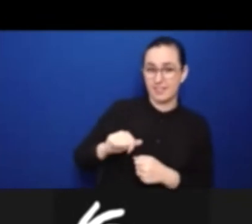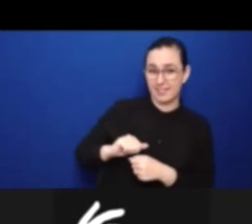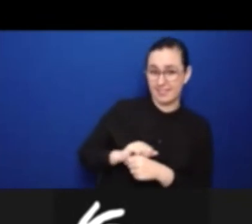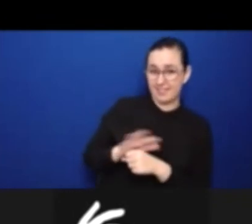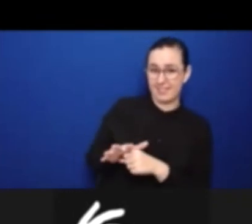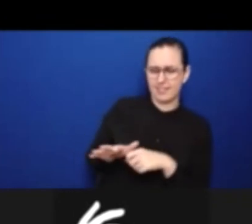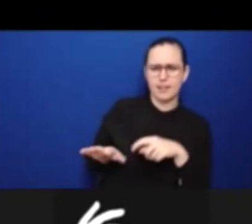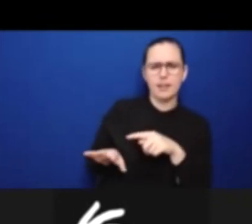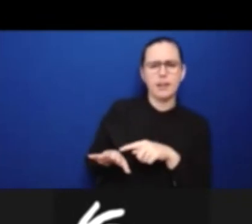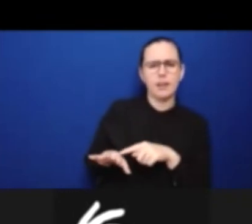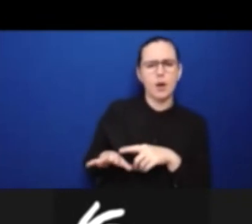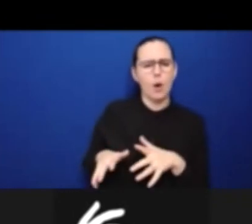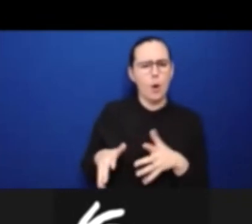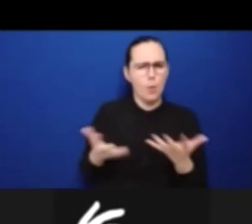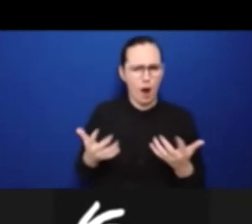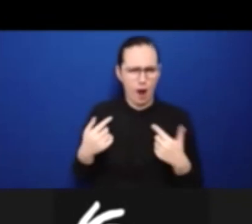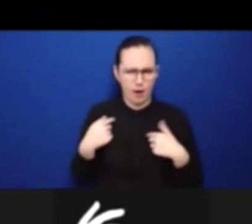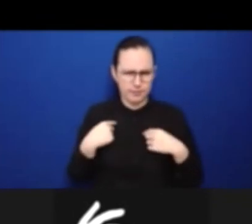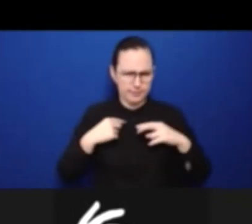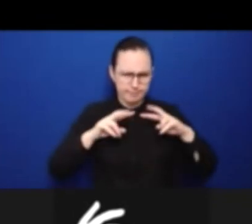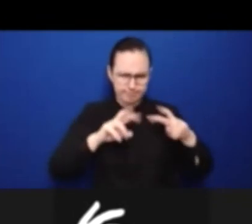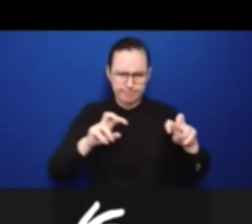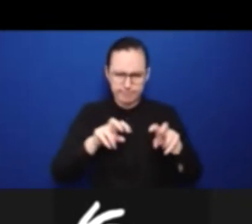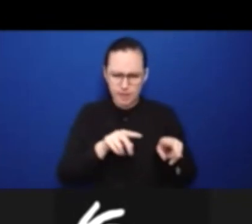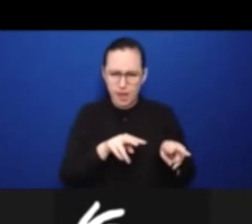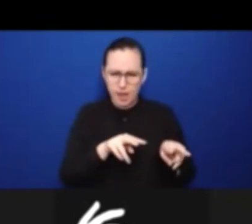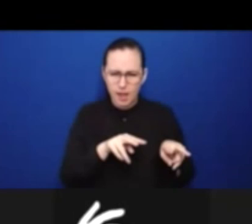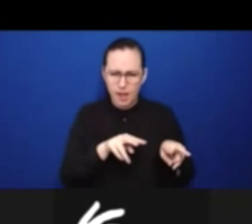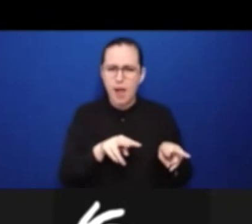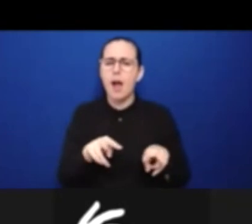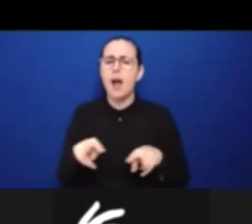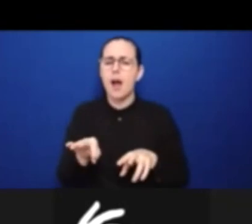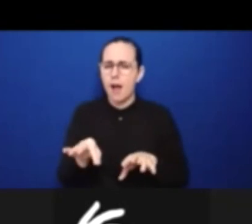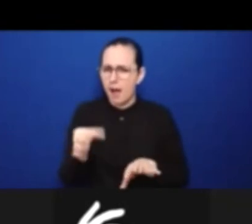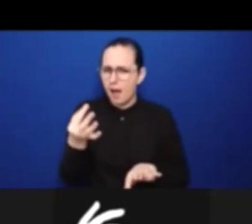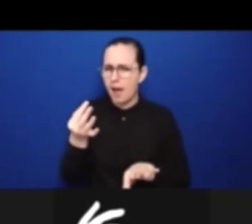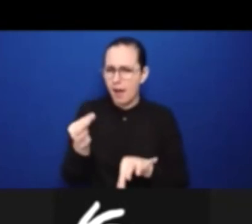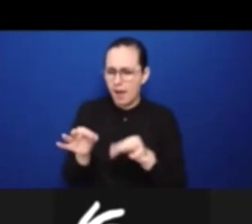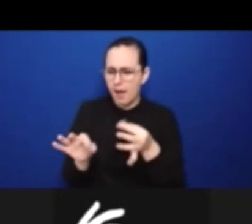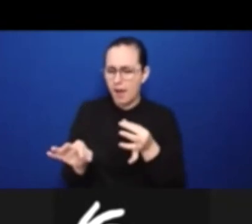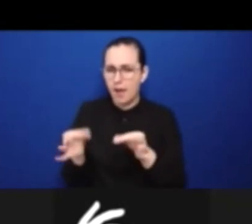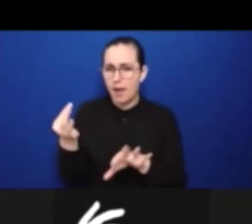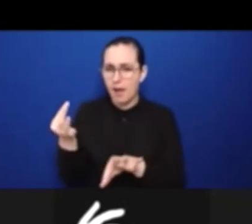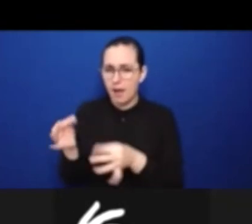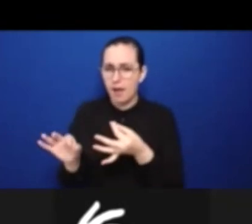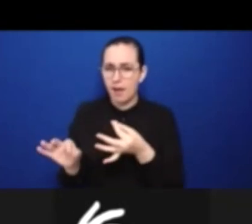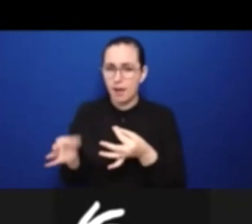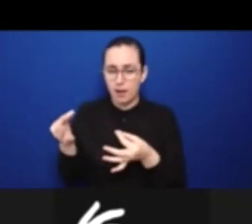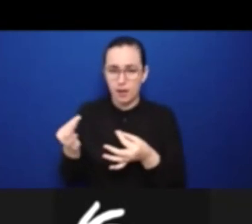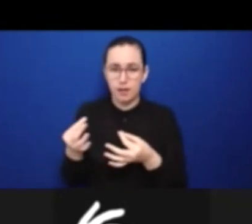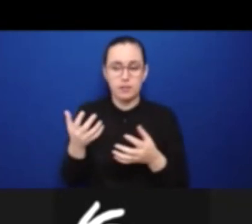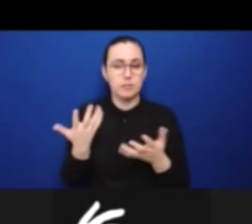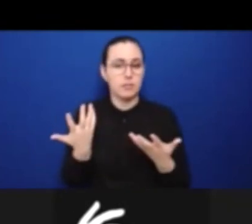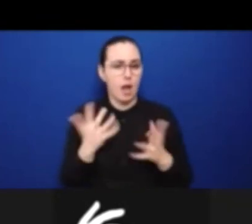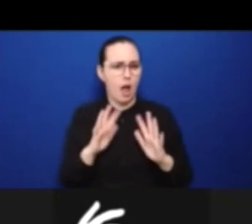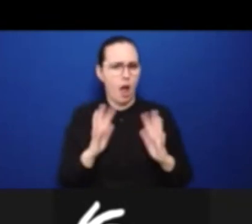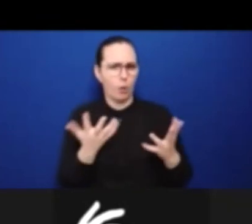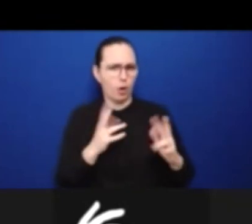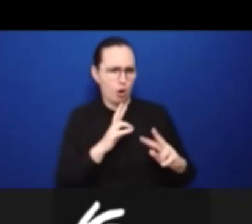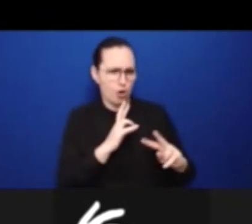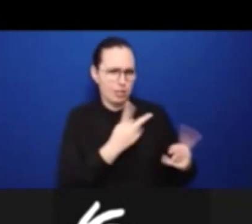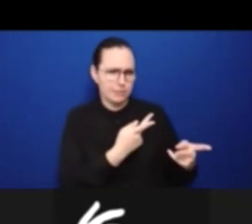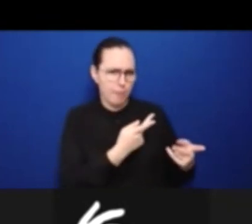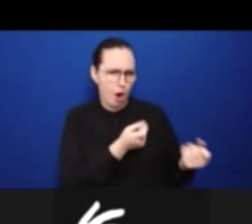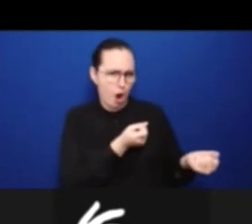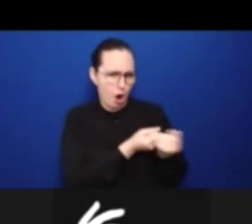show our resiliency, our responsiveness, our agility. So in addition to some of the ongoing survey programs,